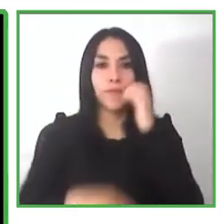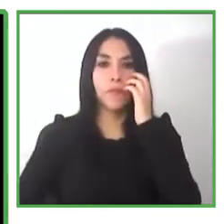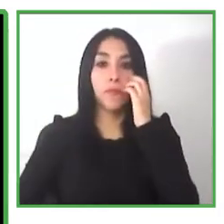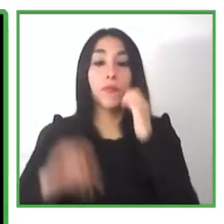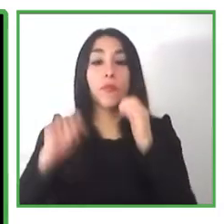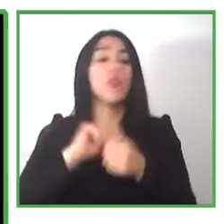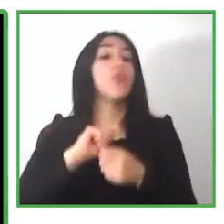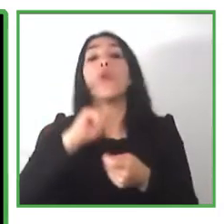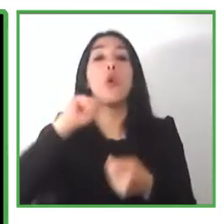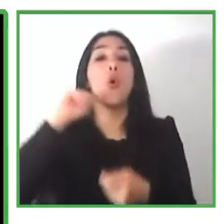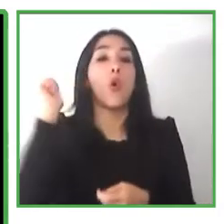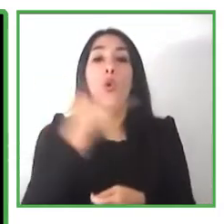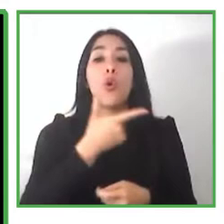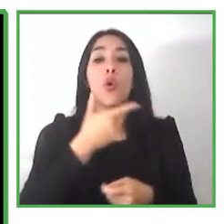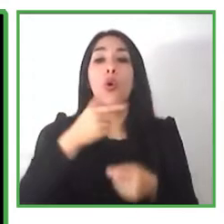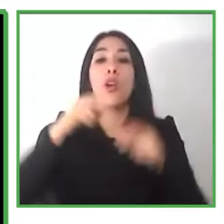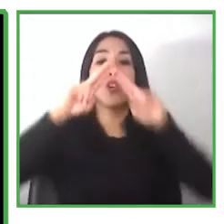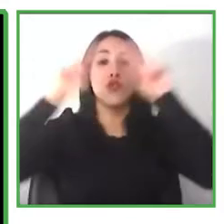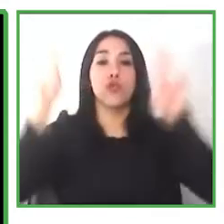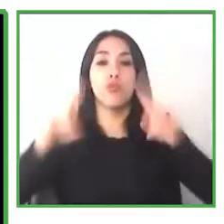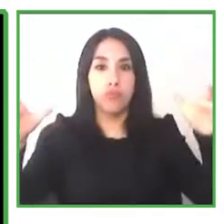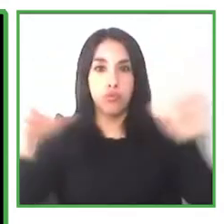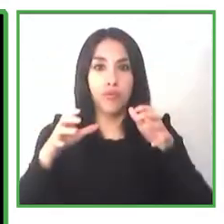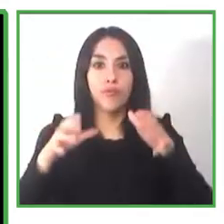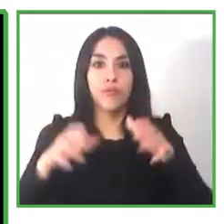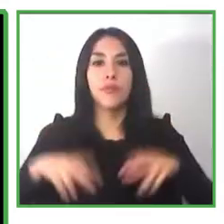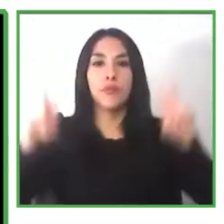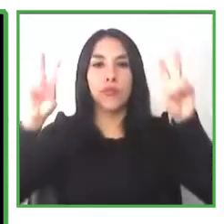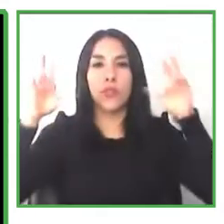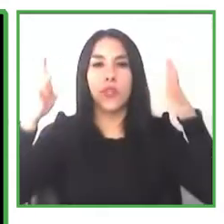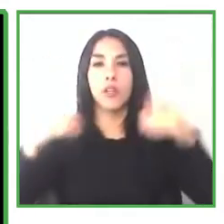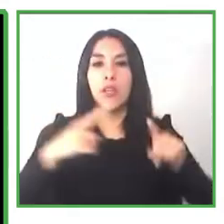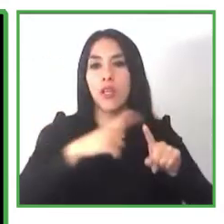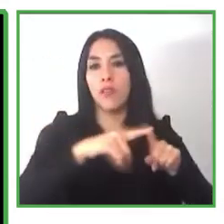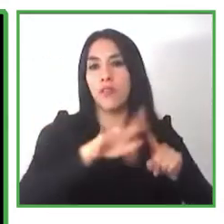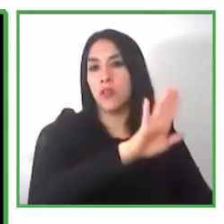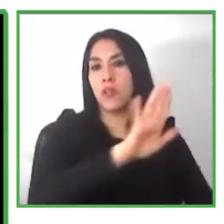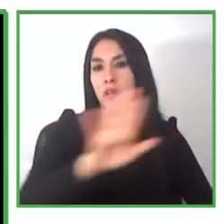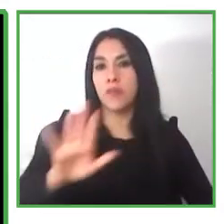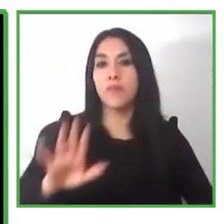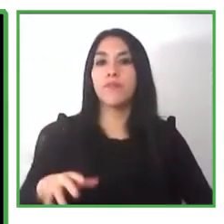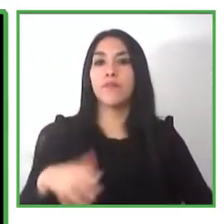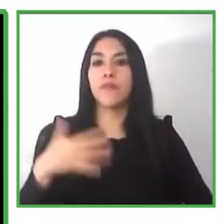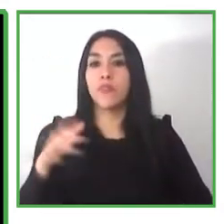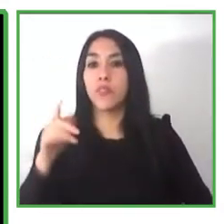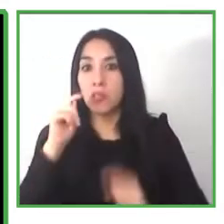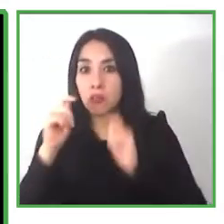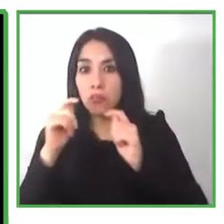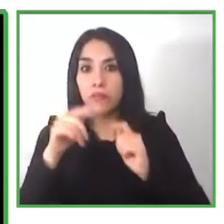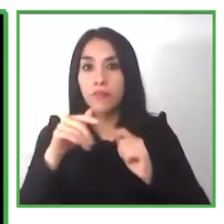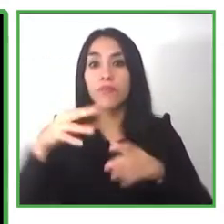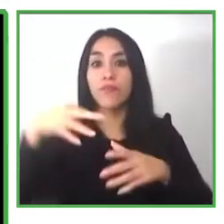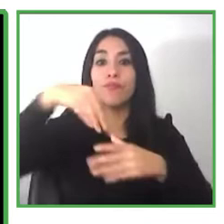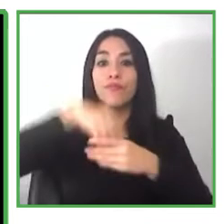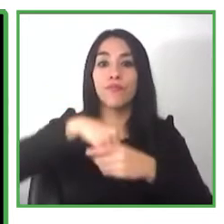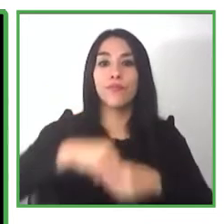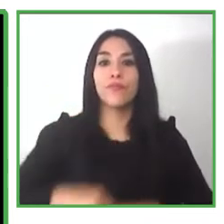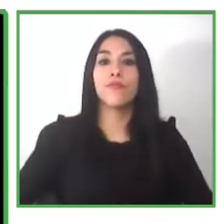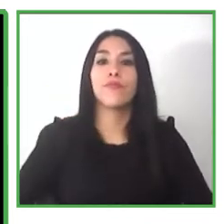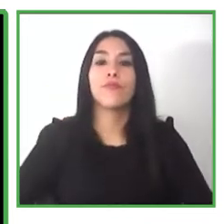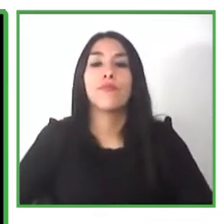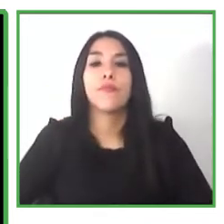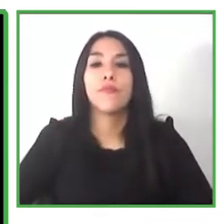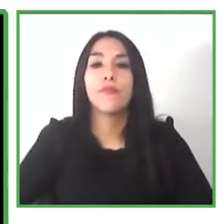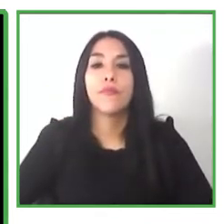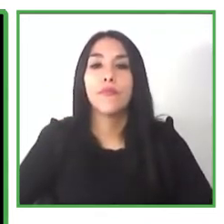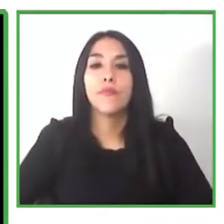election campaign campaign where candidates on the program put themselves forward for selection we were blown away by the powerful speeches as